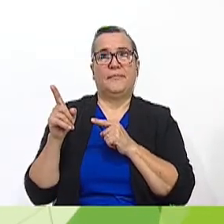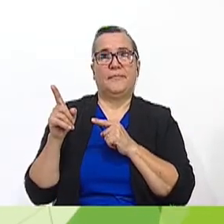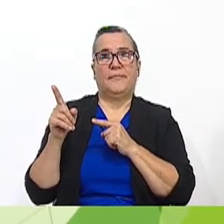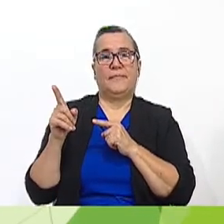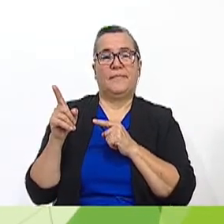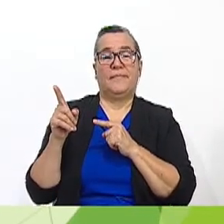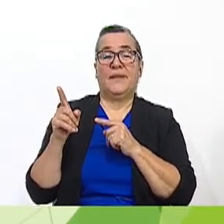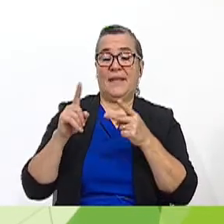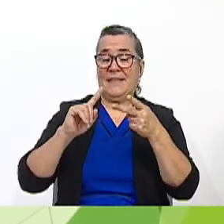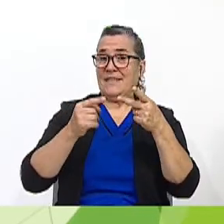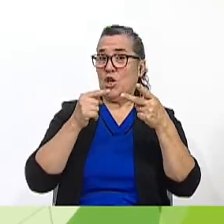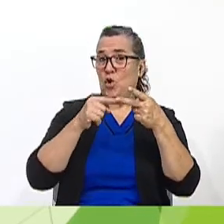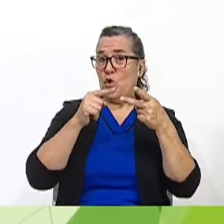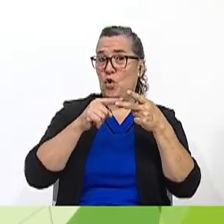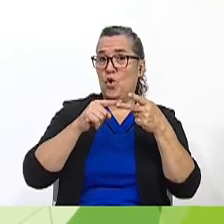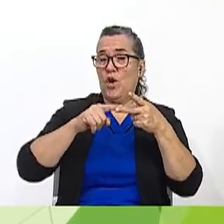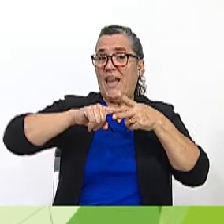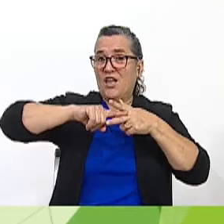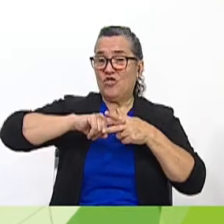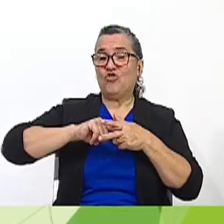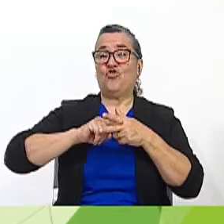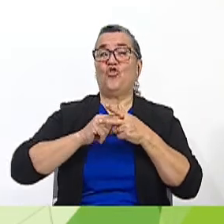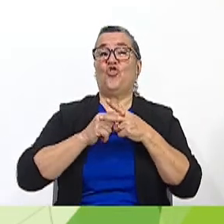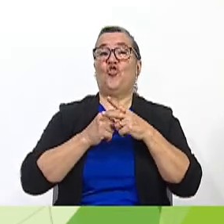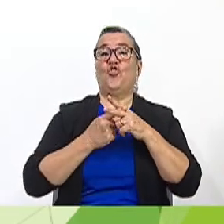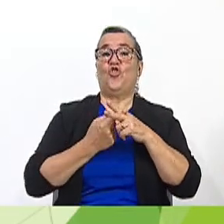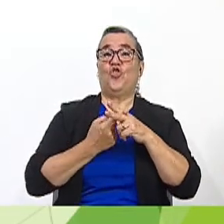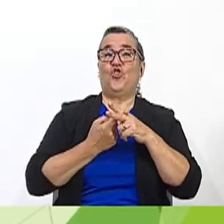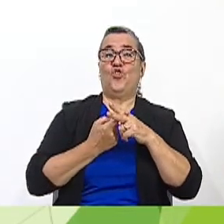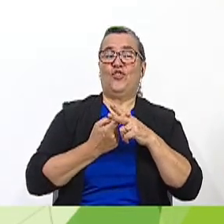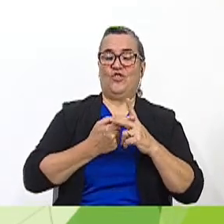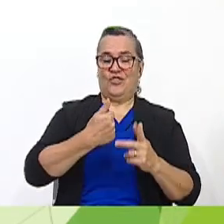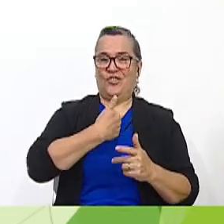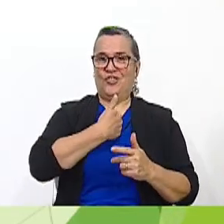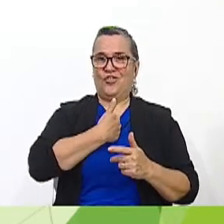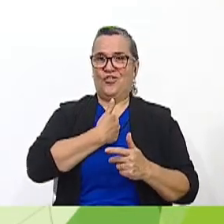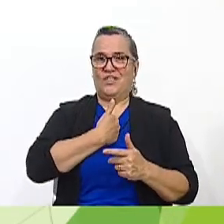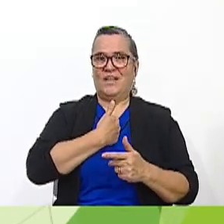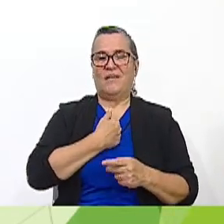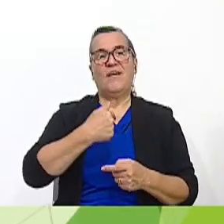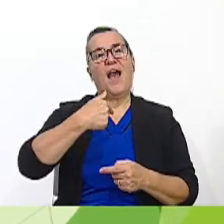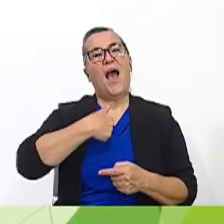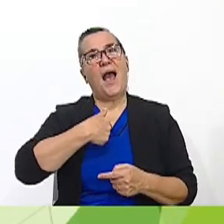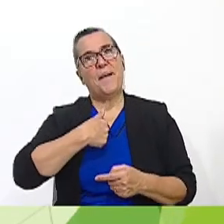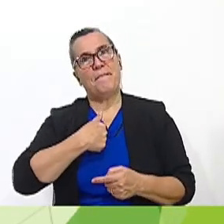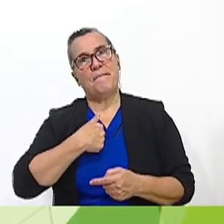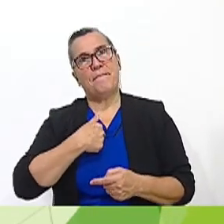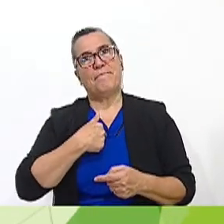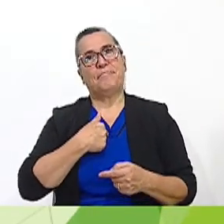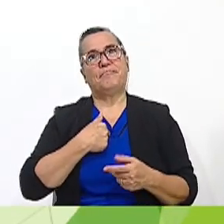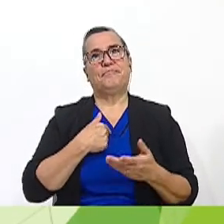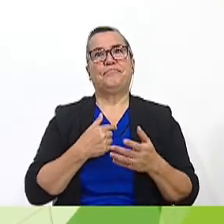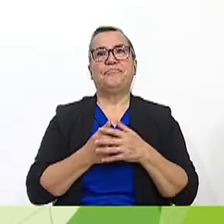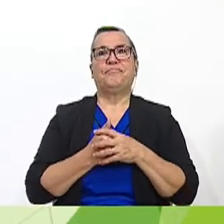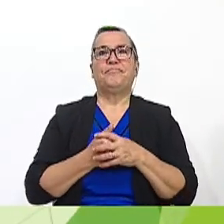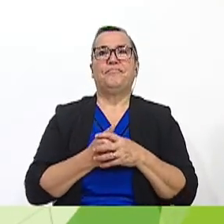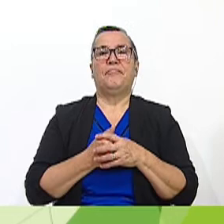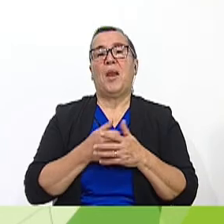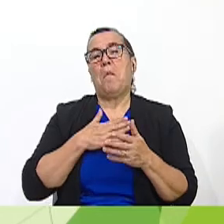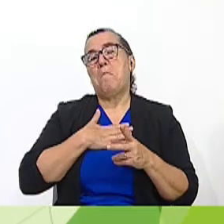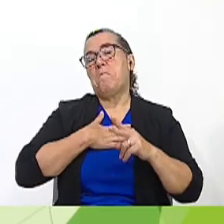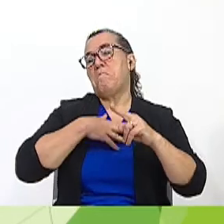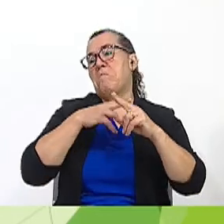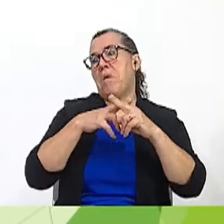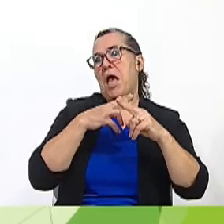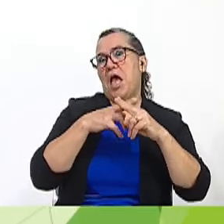Very good. So, you are going, secondly, you are going to introduce yourself. For example, you are going to say,